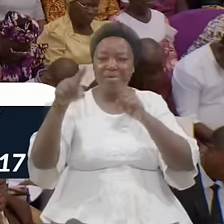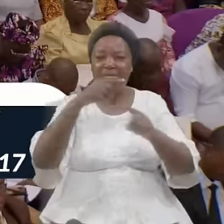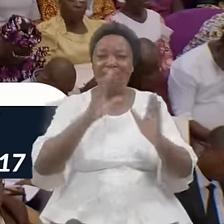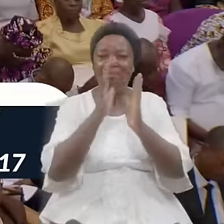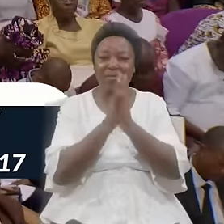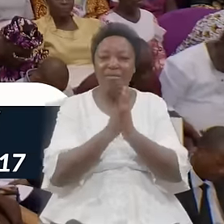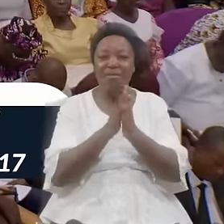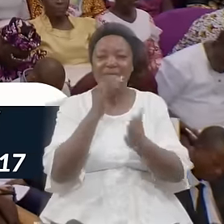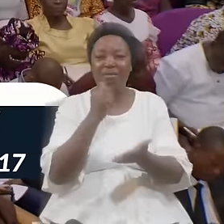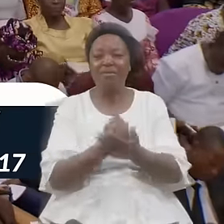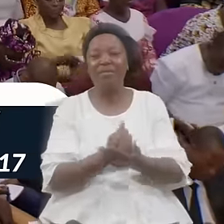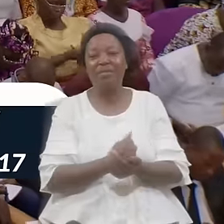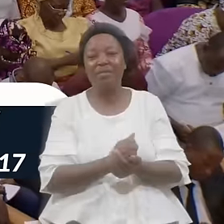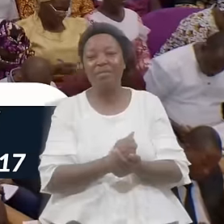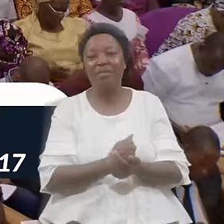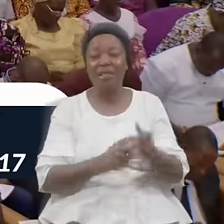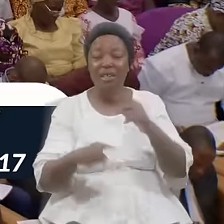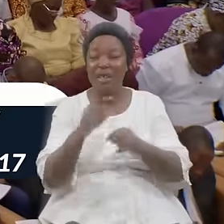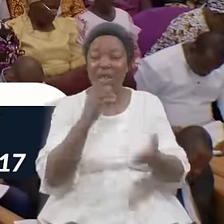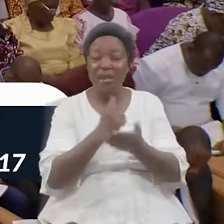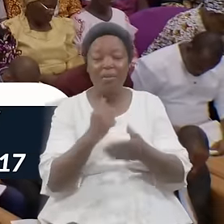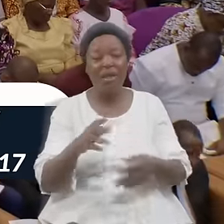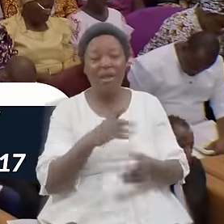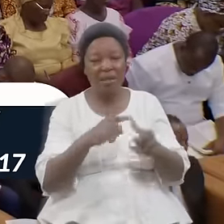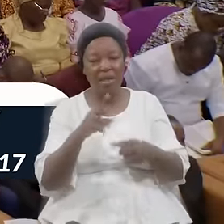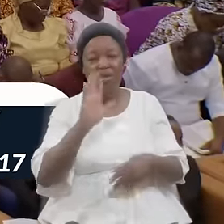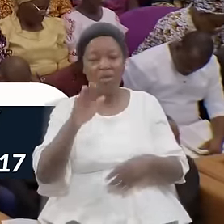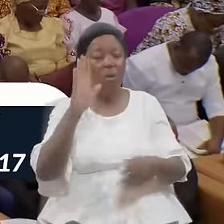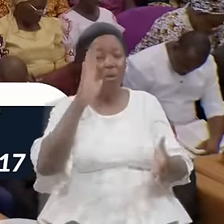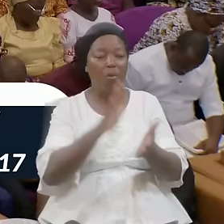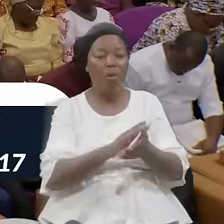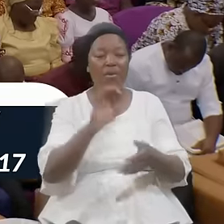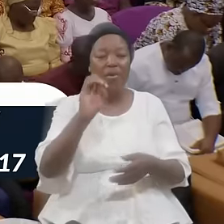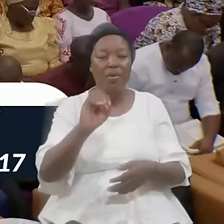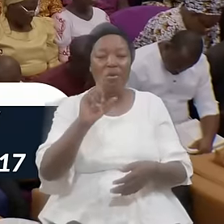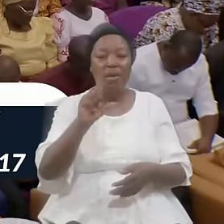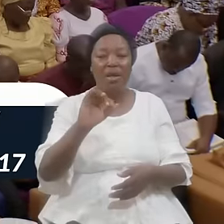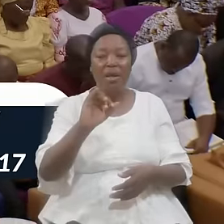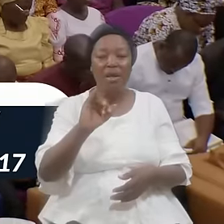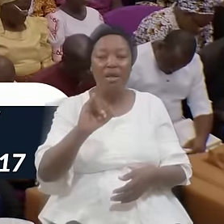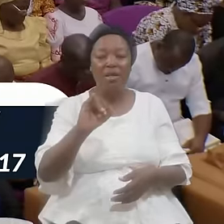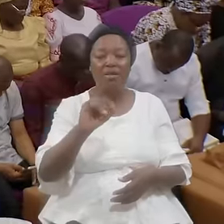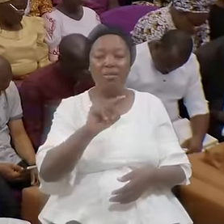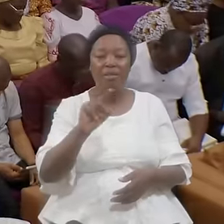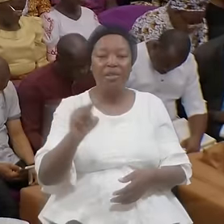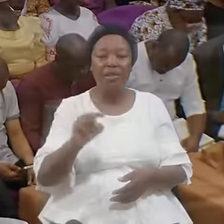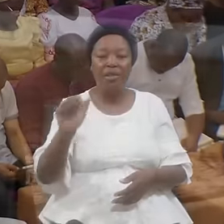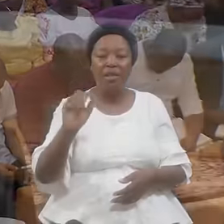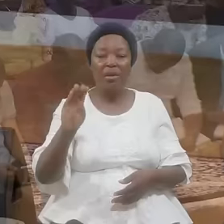And Thy Wife Elizabeth Shall Bear The Son